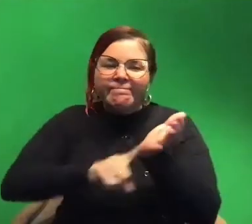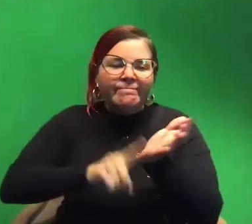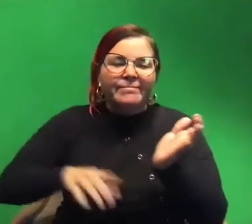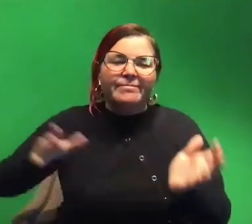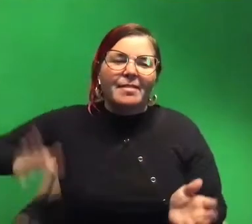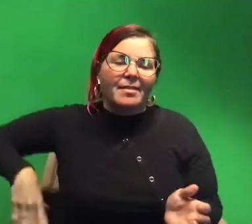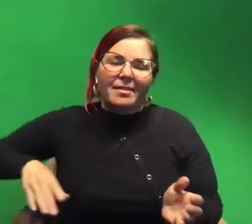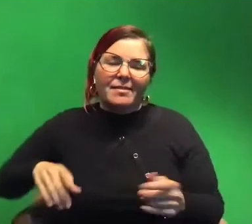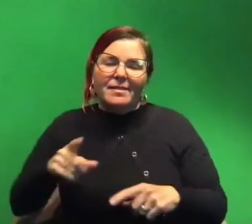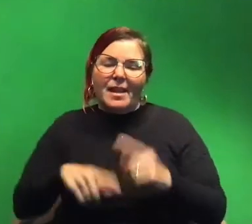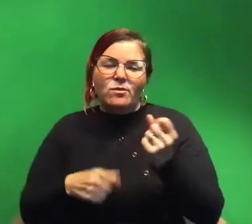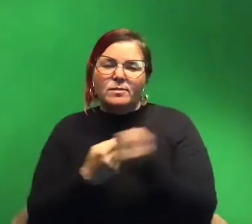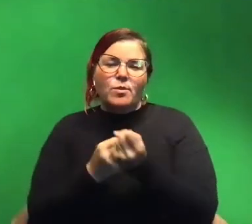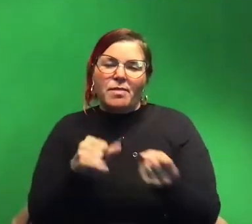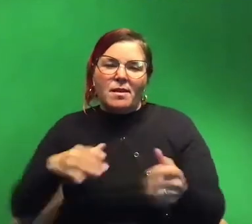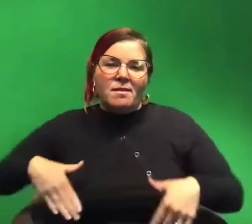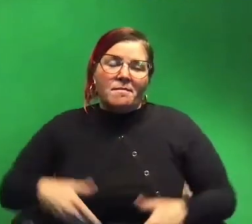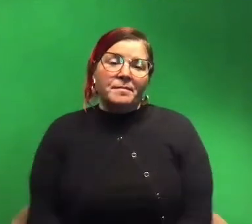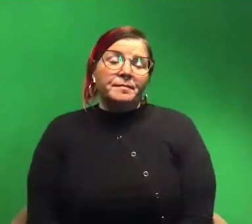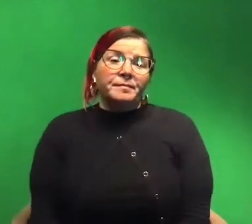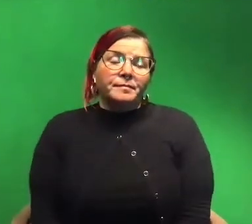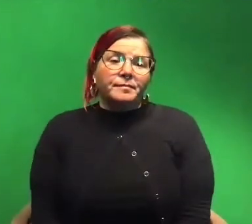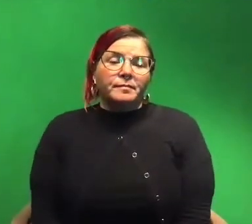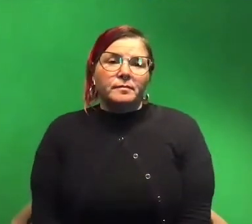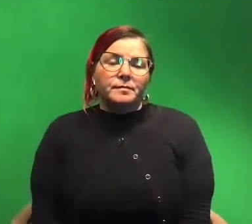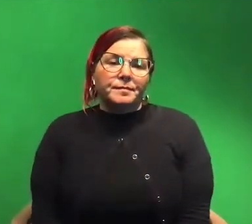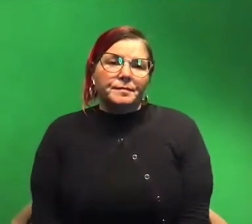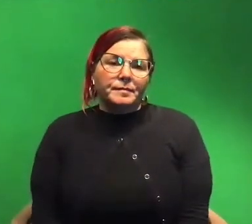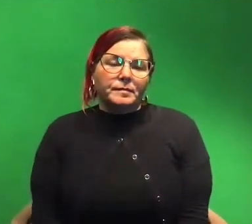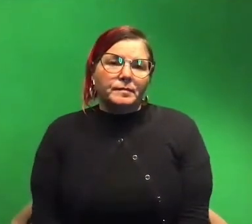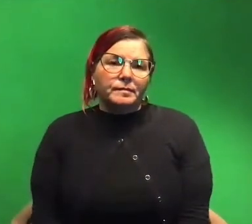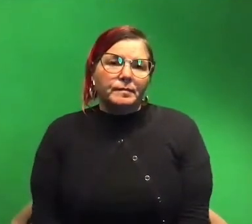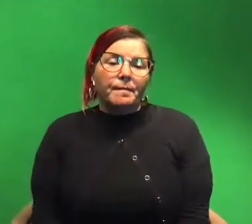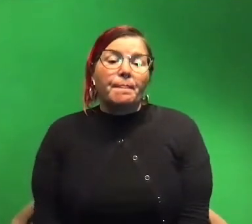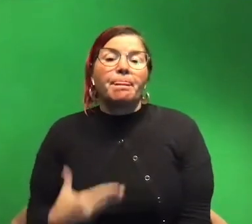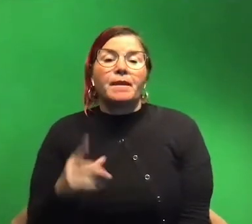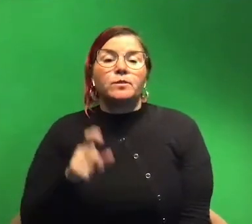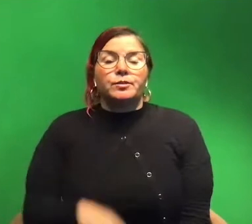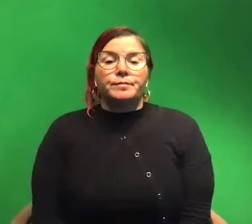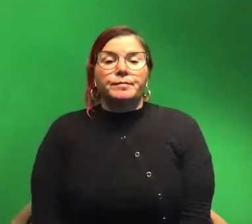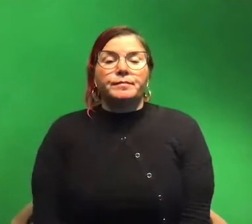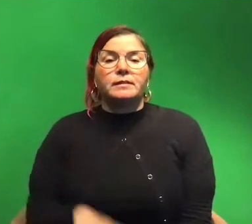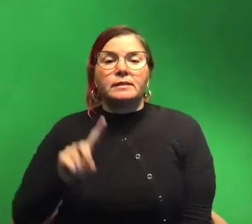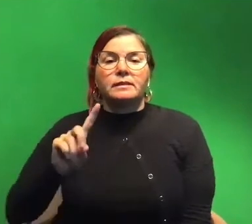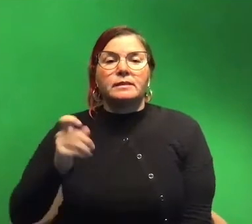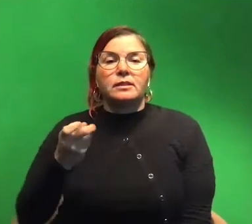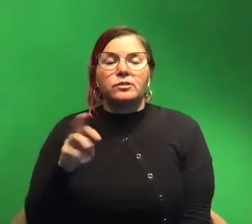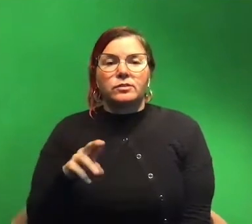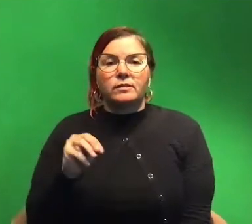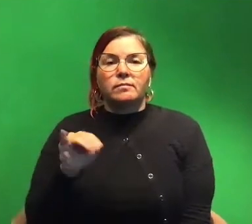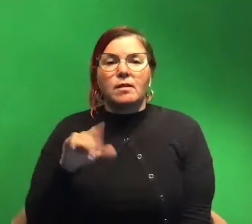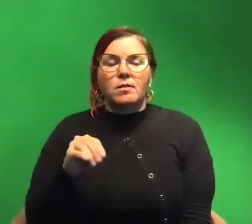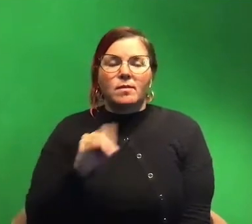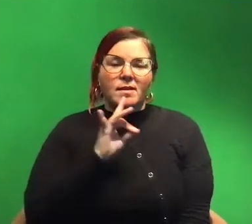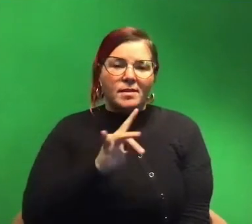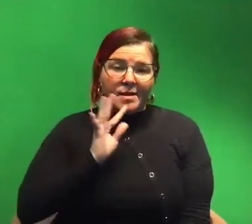support that that's what's happening. Um but yeah it's super cool. Um the next question is from Dexter age eight and Milo age nine.